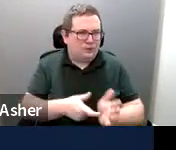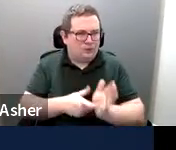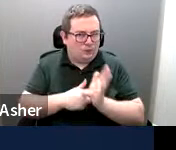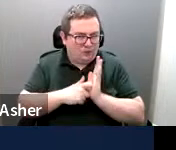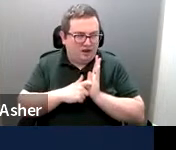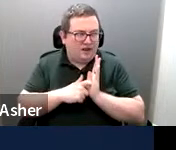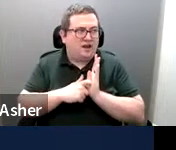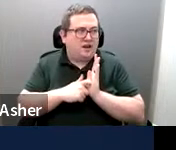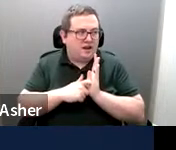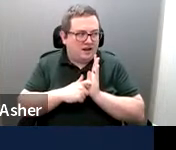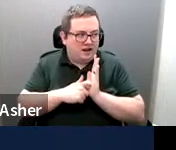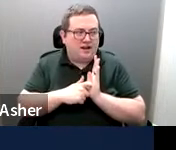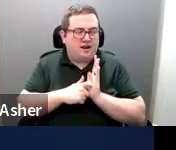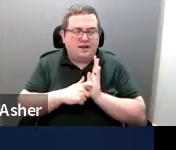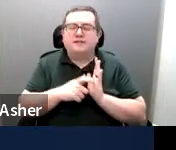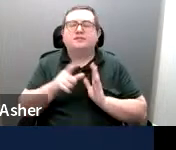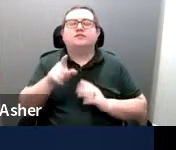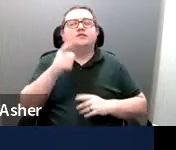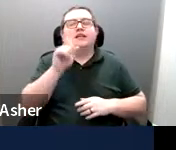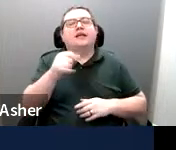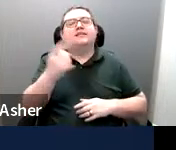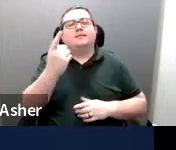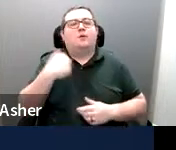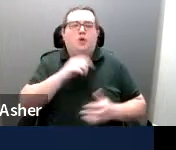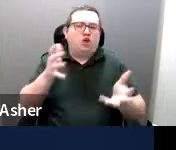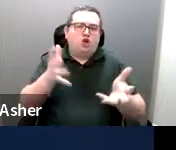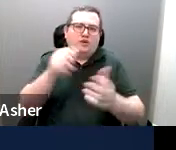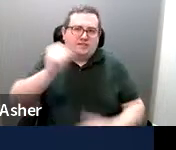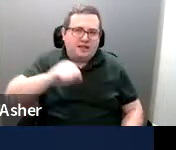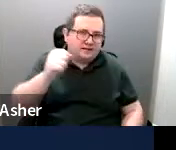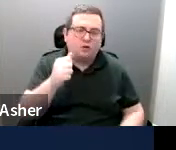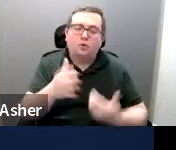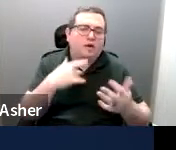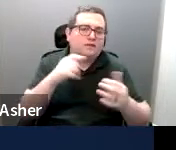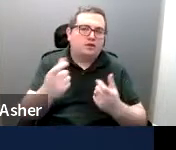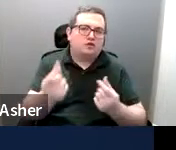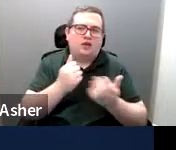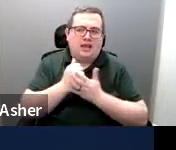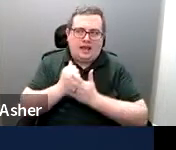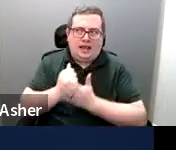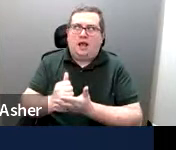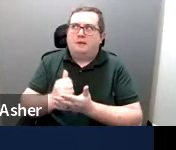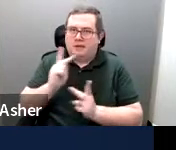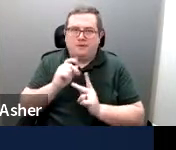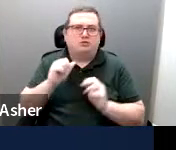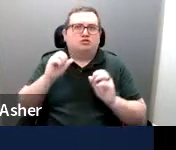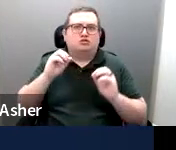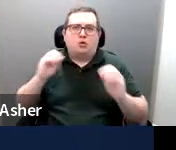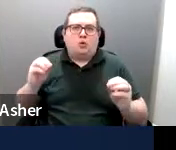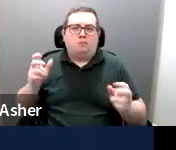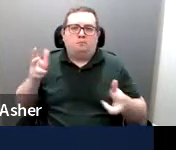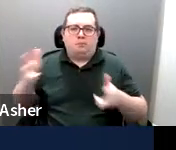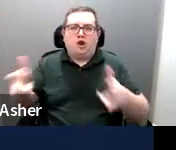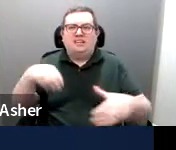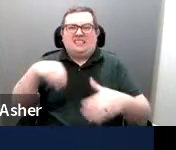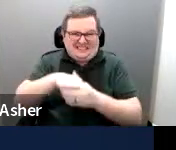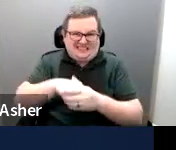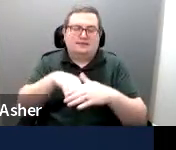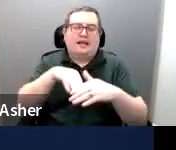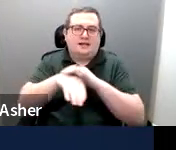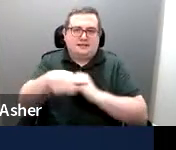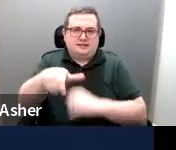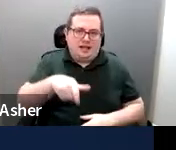Uh, so yeah, that is something that we do encourage whatever you can do to make sure that people are not going to be parking in the access aisle.